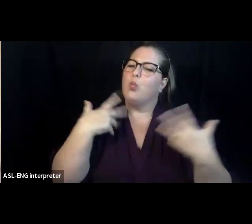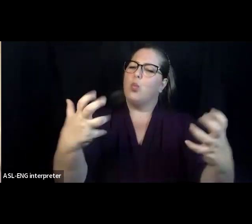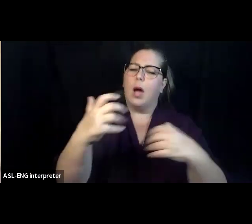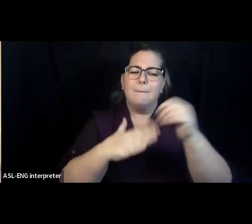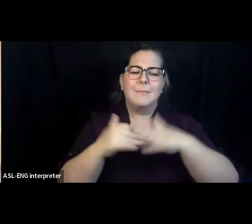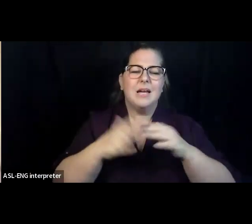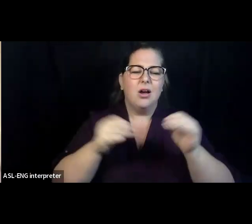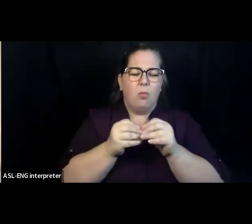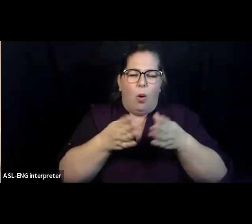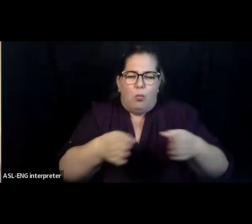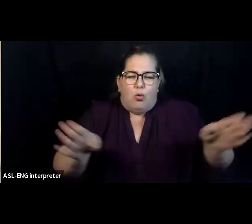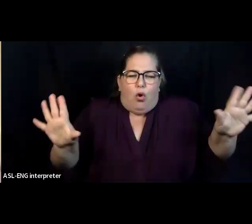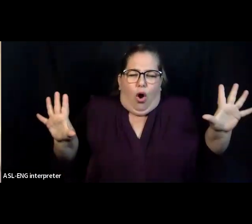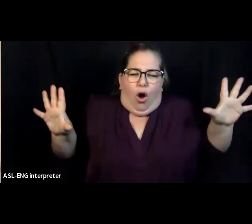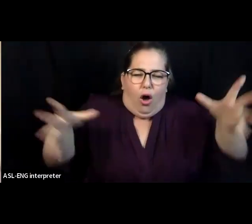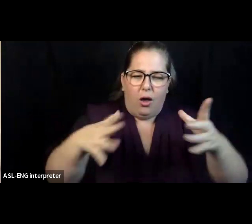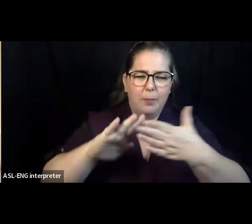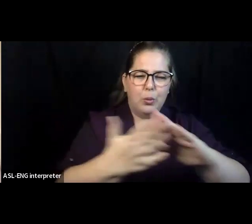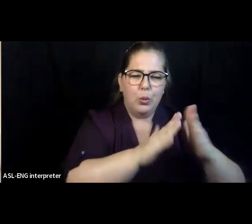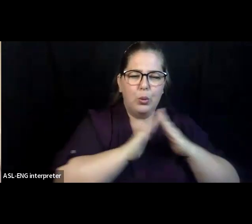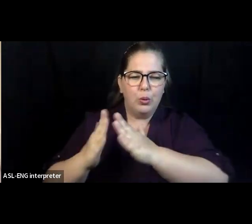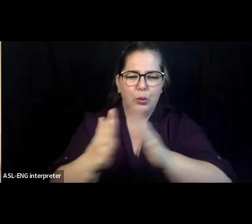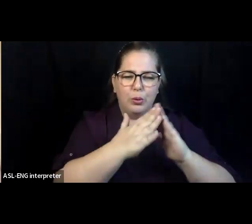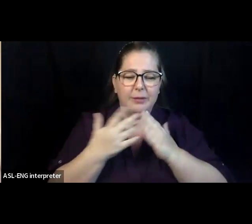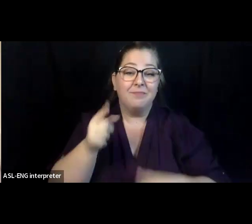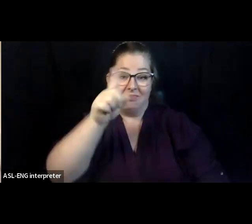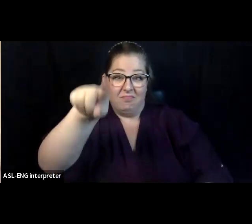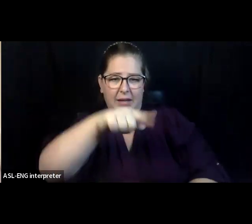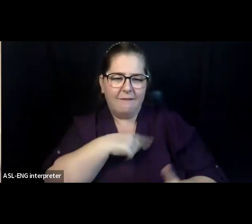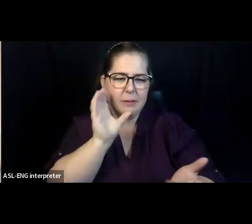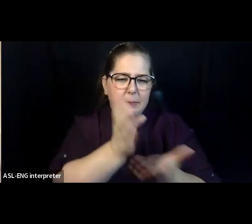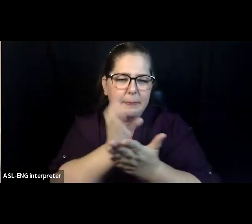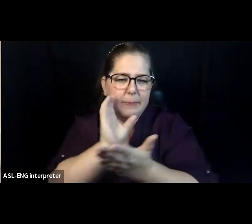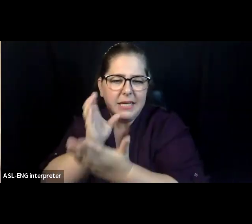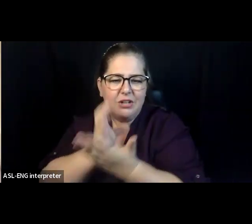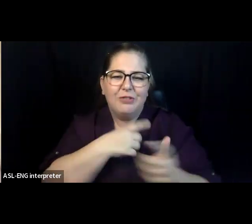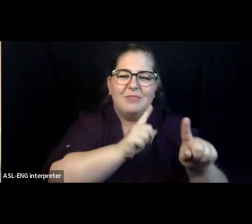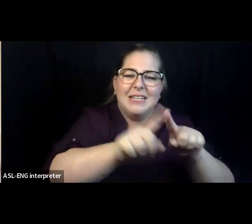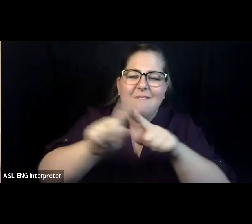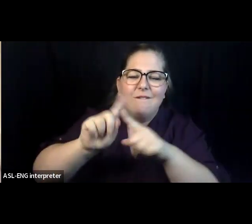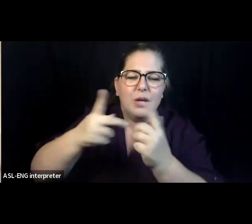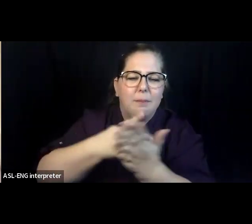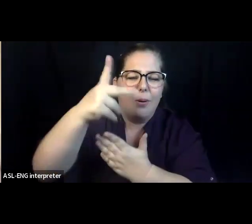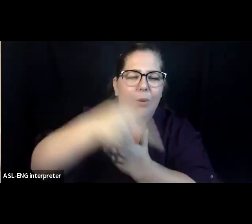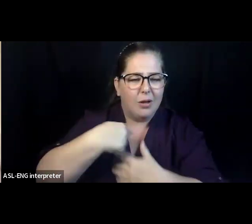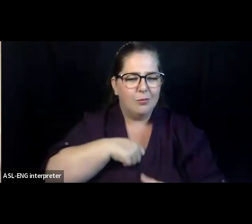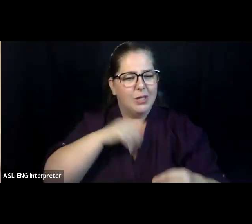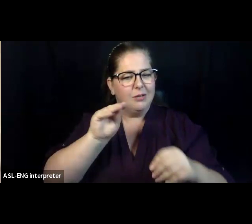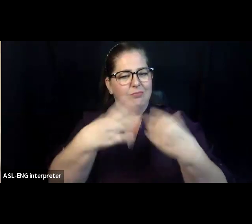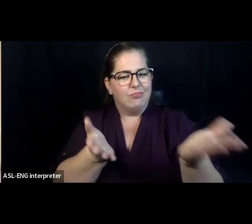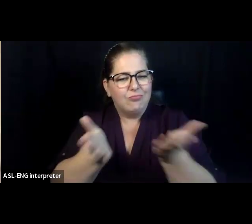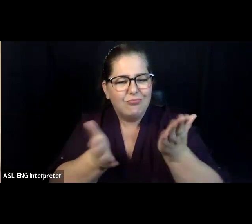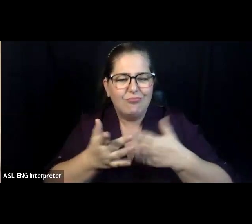such as Superfest, the film festival we run, things that center on the expertise of disabled people and